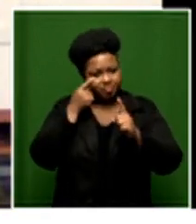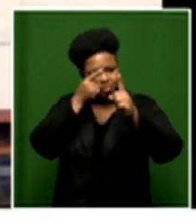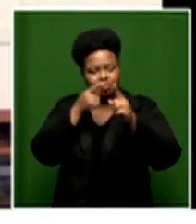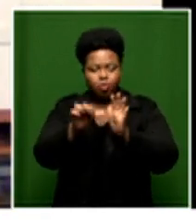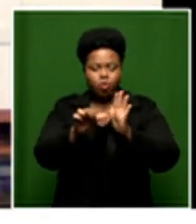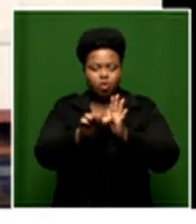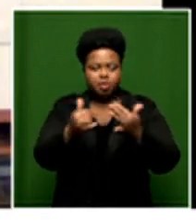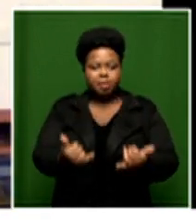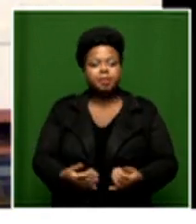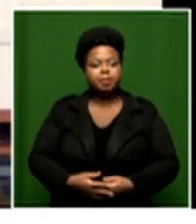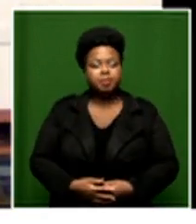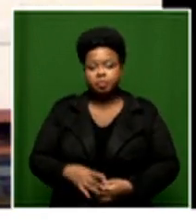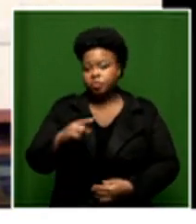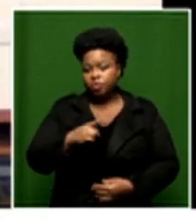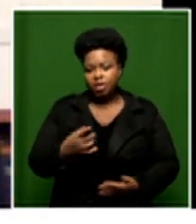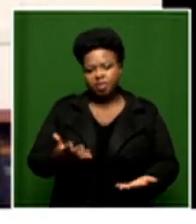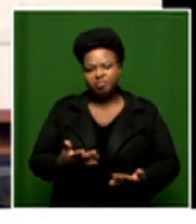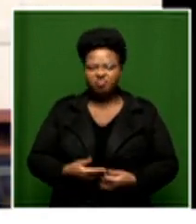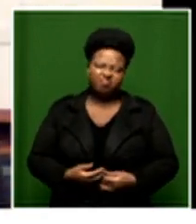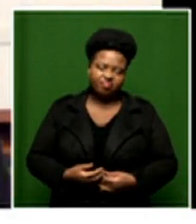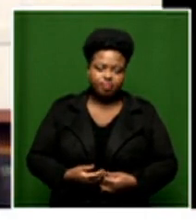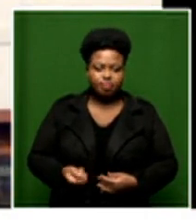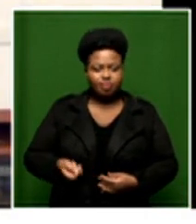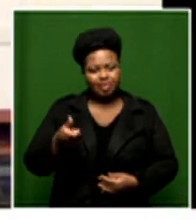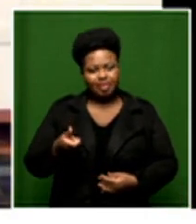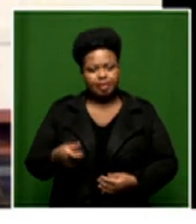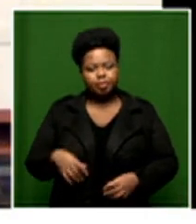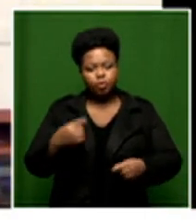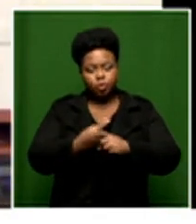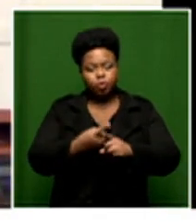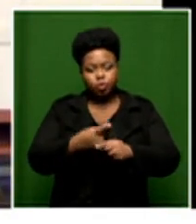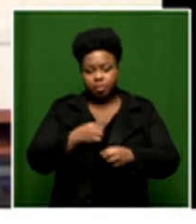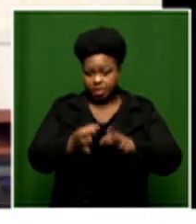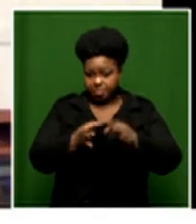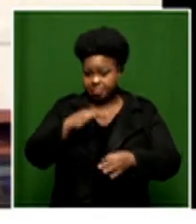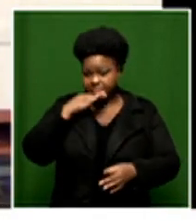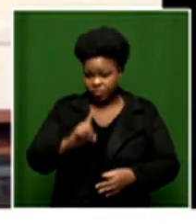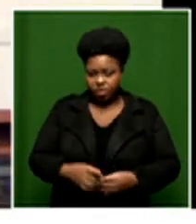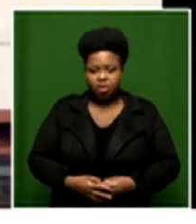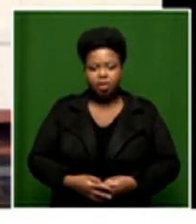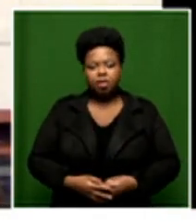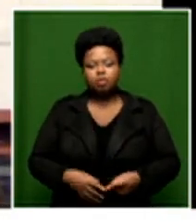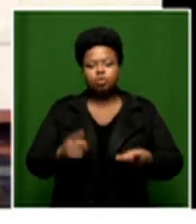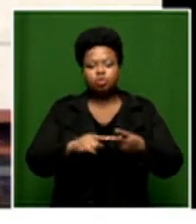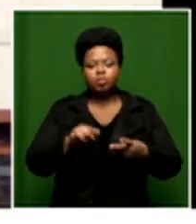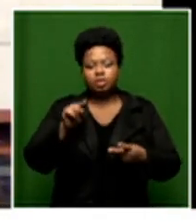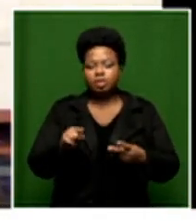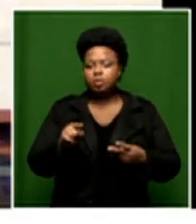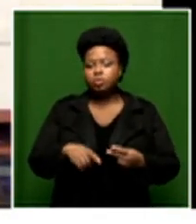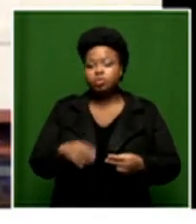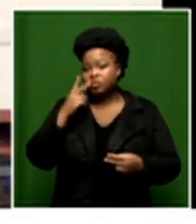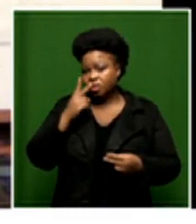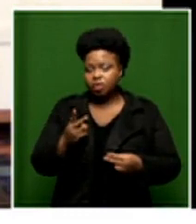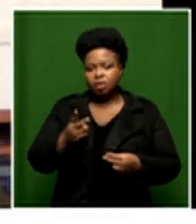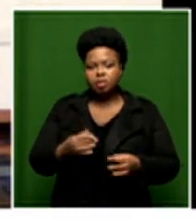all the more important so if i if you might just humor me a little bit let me extend what what i mean is if you look at a corporate who